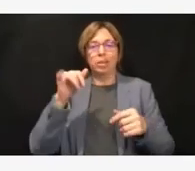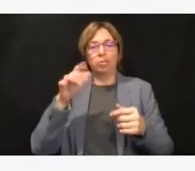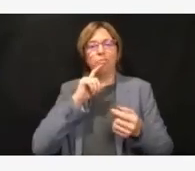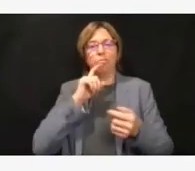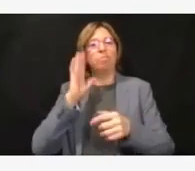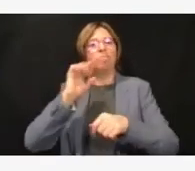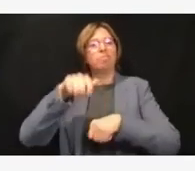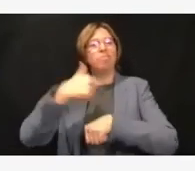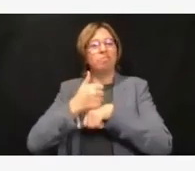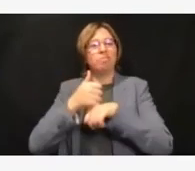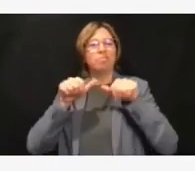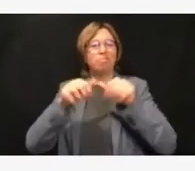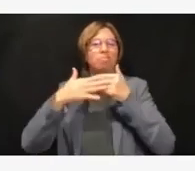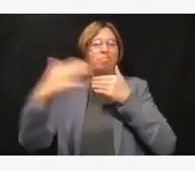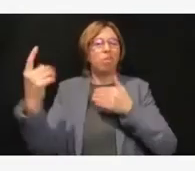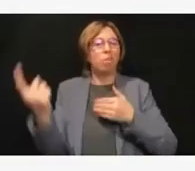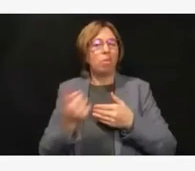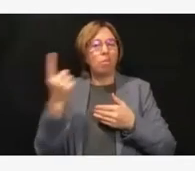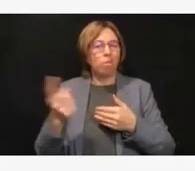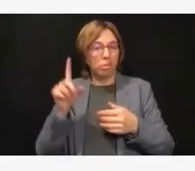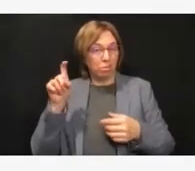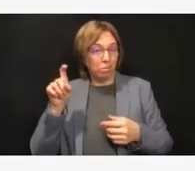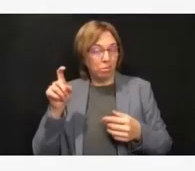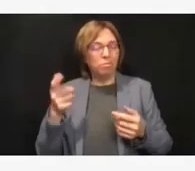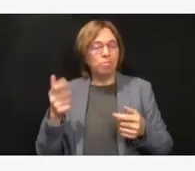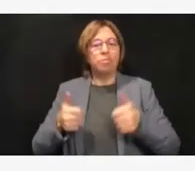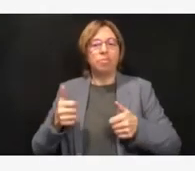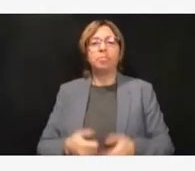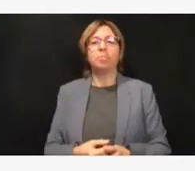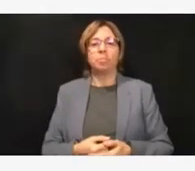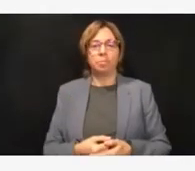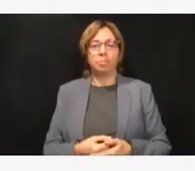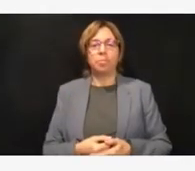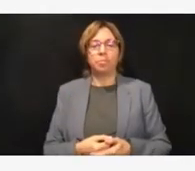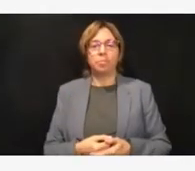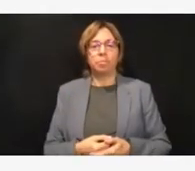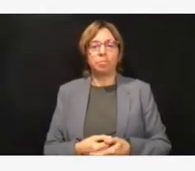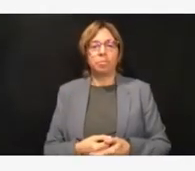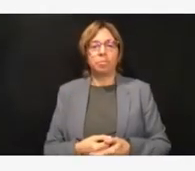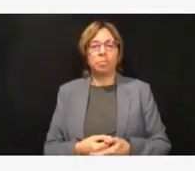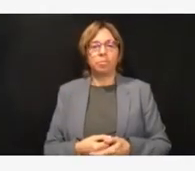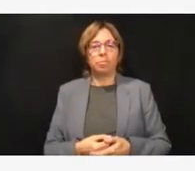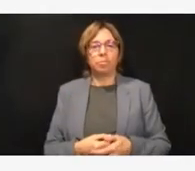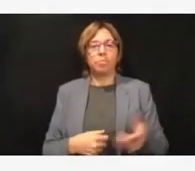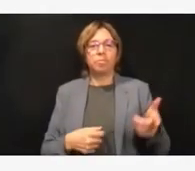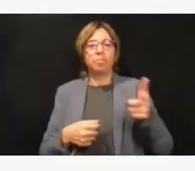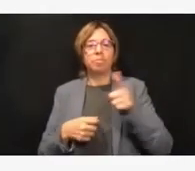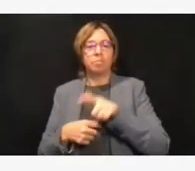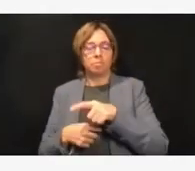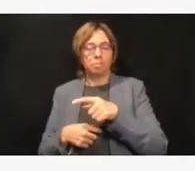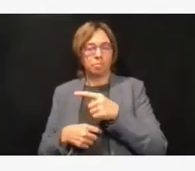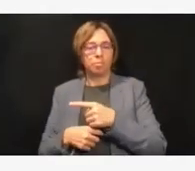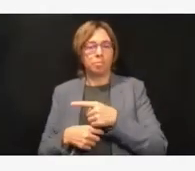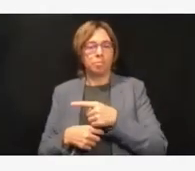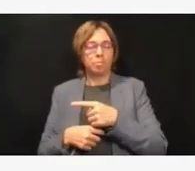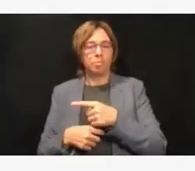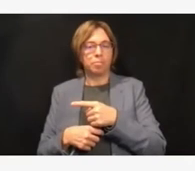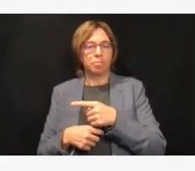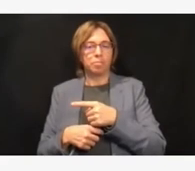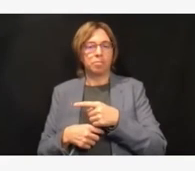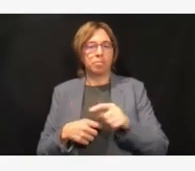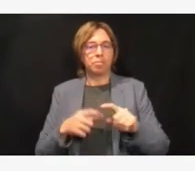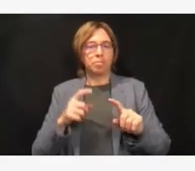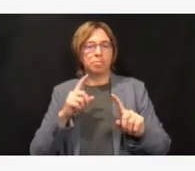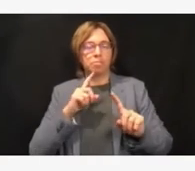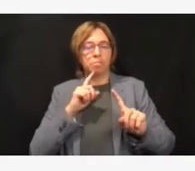Thanks, Melissa. I'm going to have Dr. Burgess start with the response and then send it over to Dr. Souza. Yeah, think you might predict that I